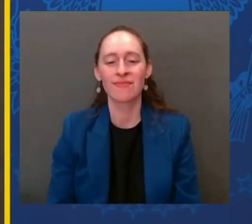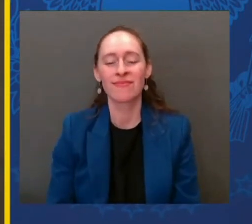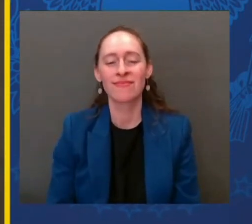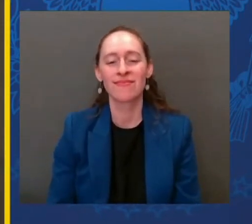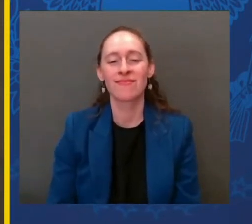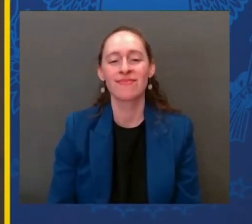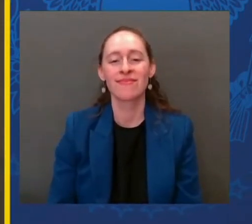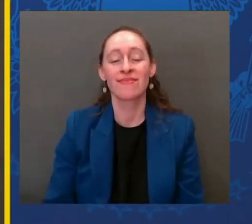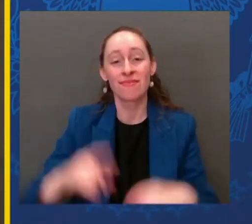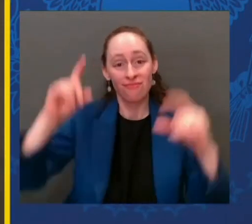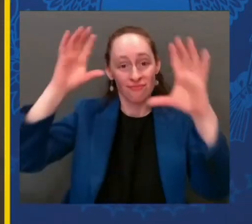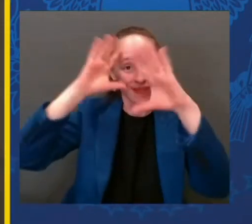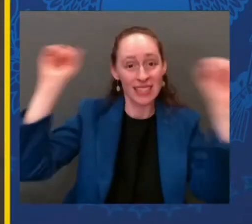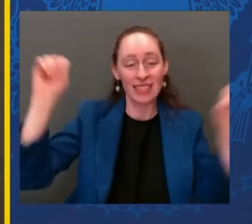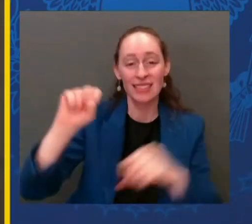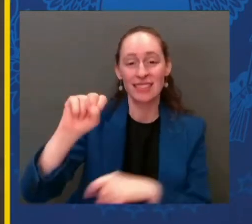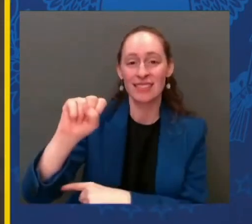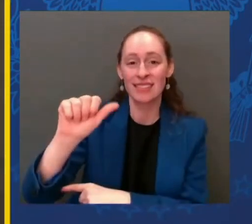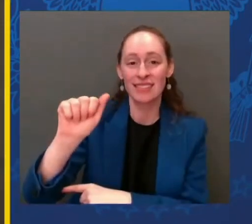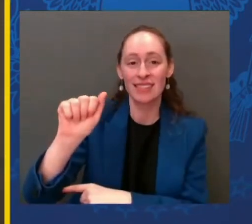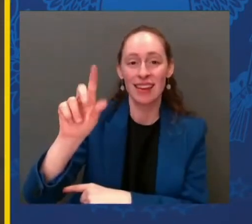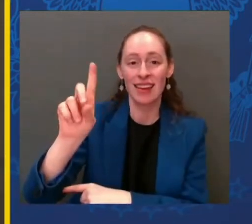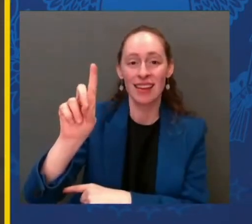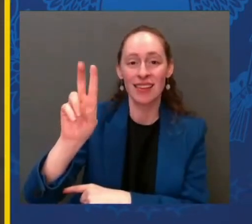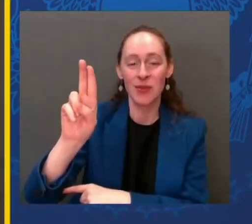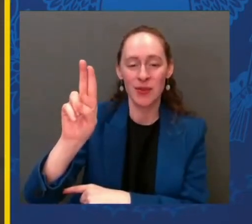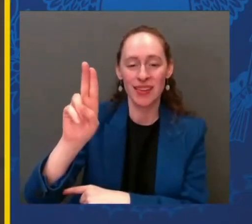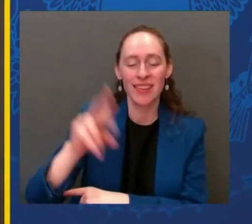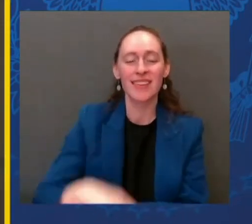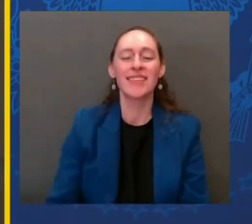of Moldova. Give her a round of applause.